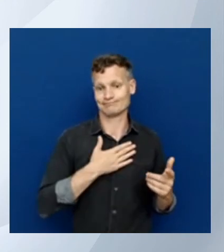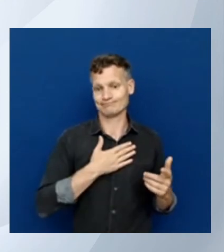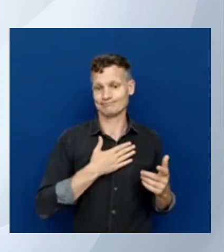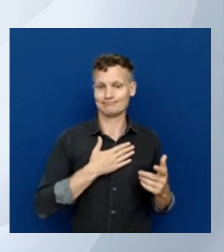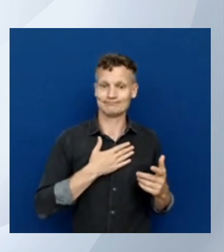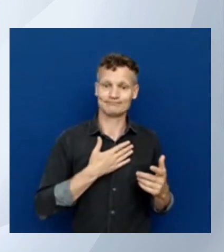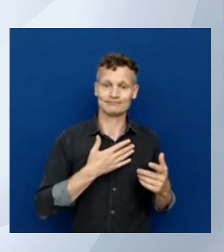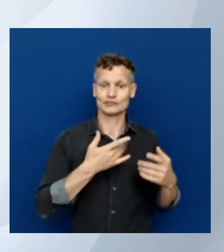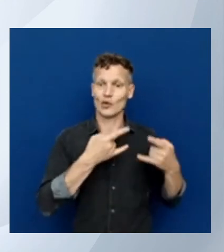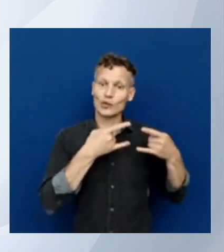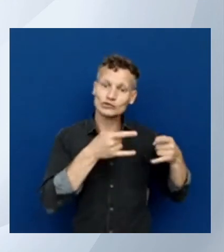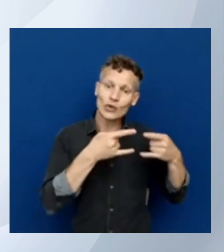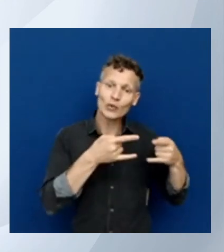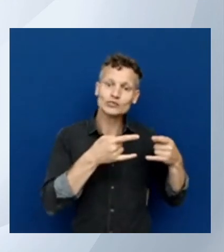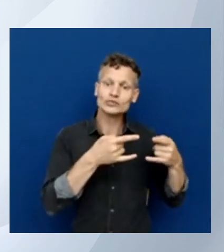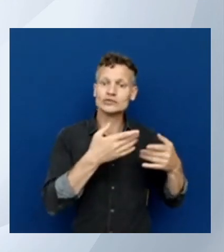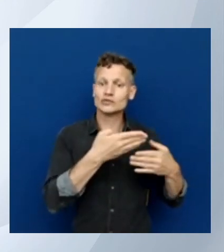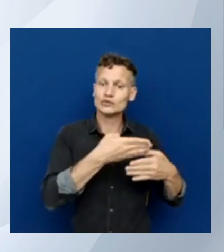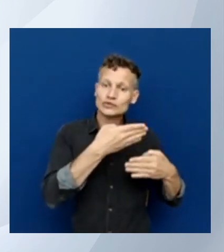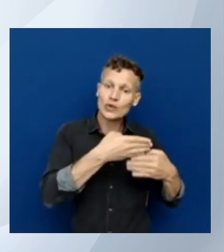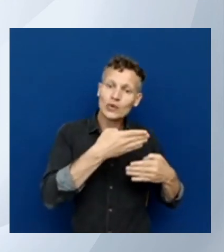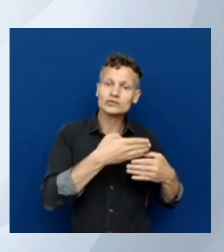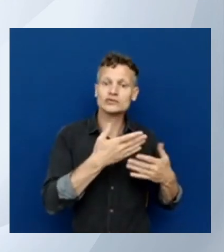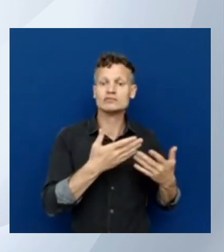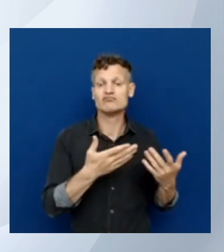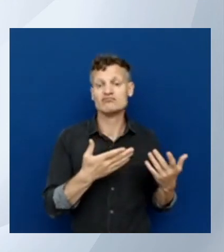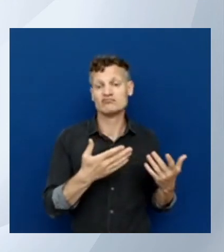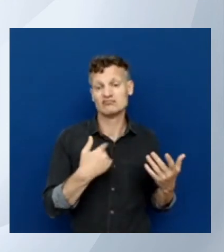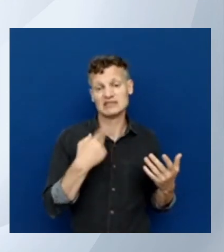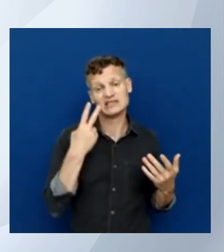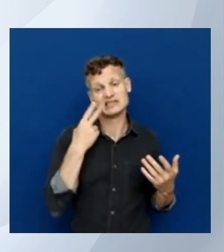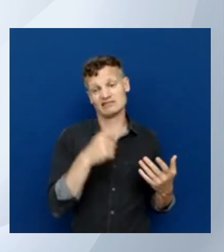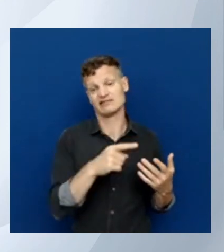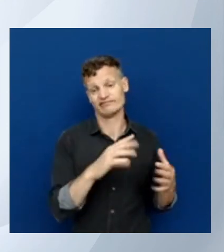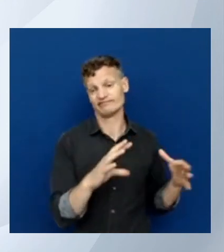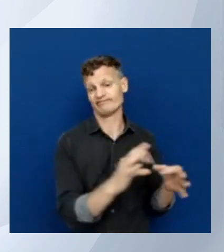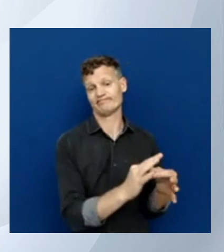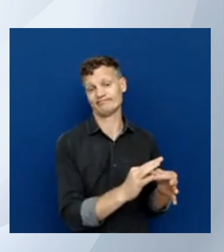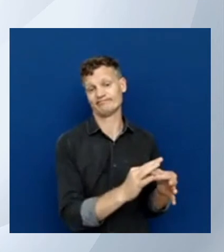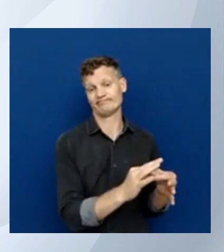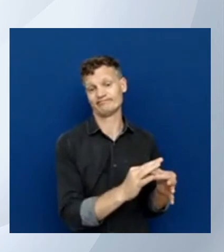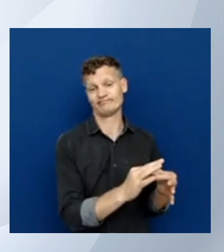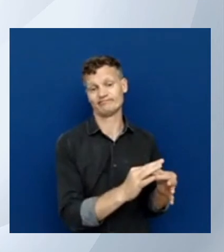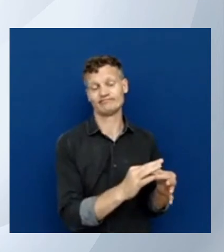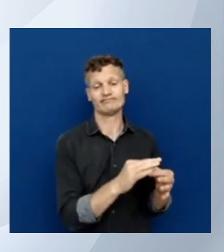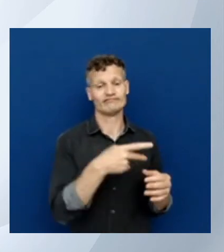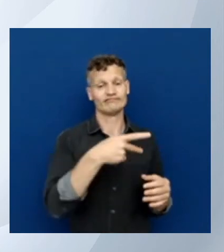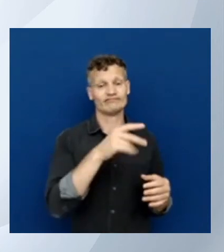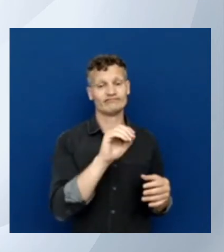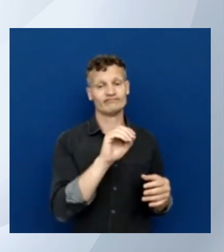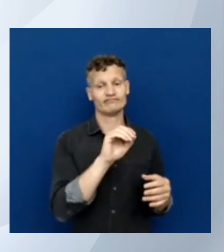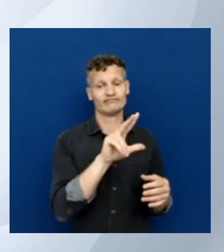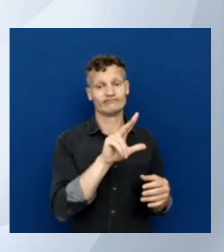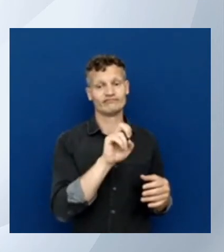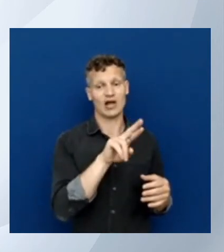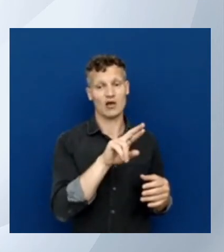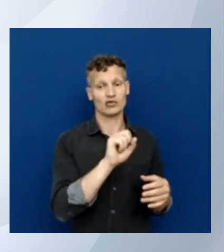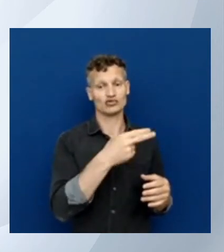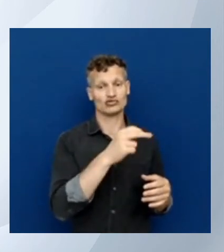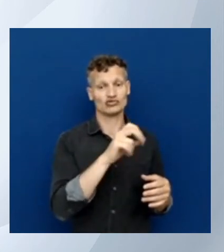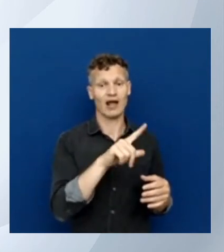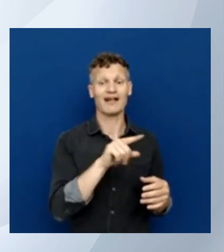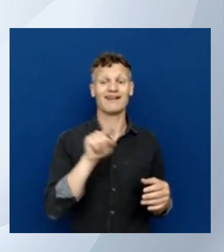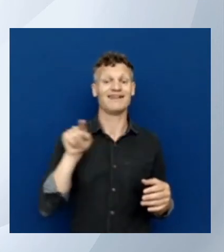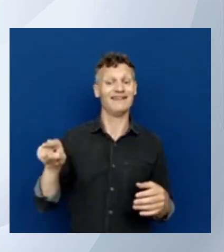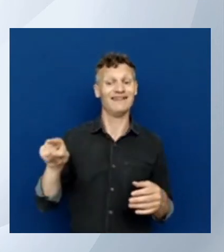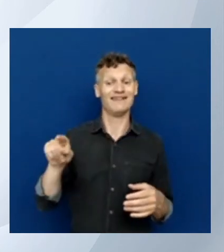extension if you work with Windows a lot you will often prefer PowerShell if you work with Linux a lot you will often prefer the